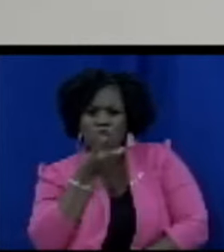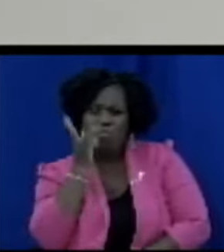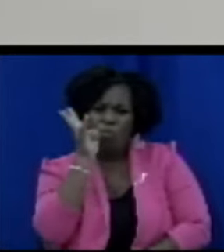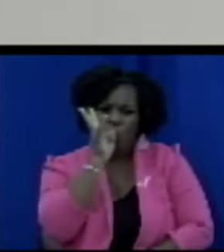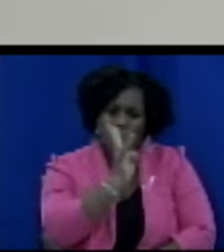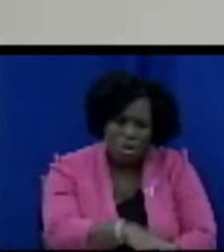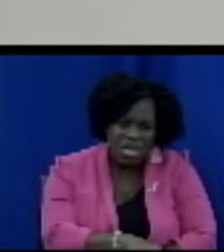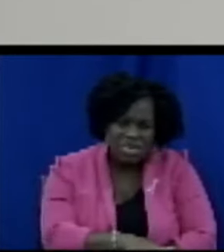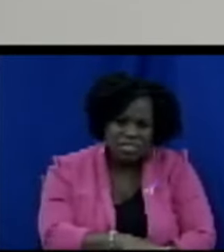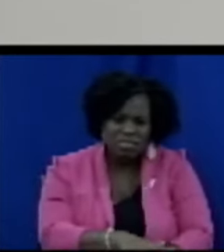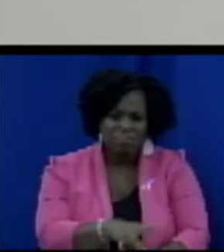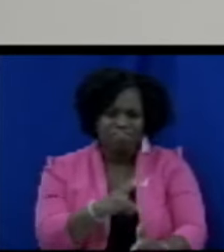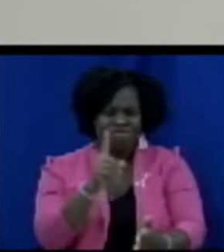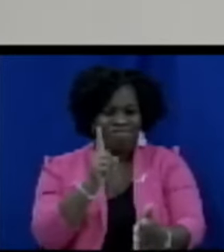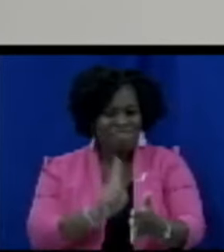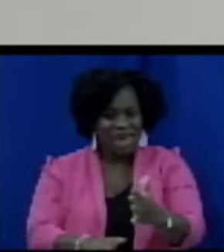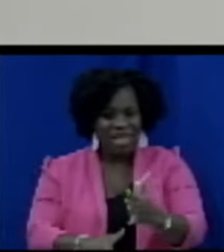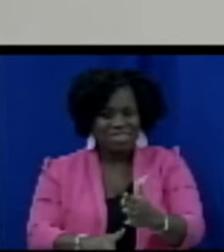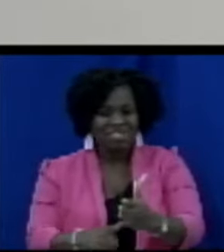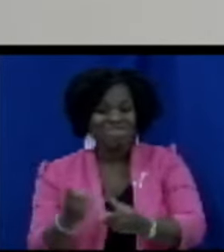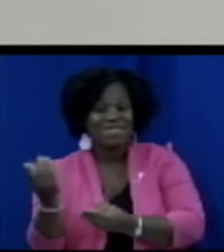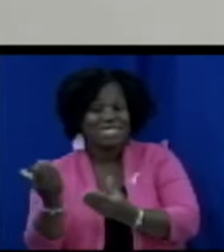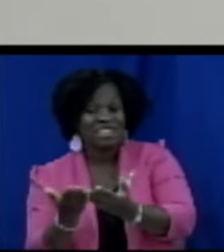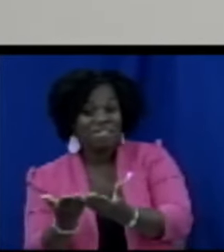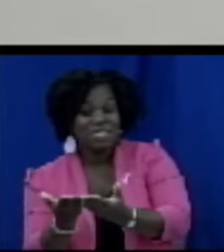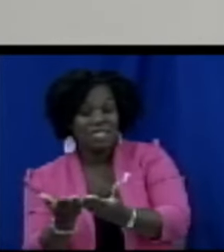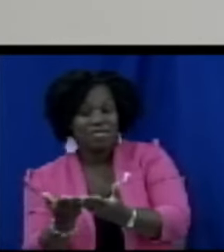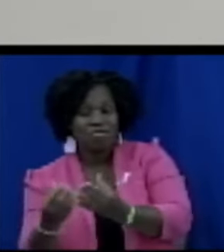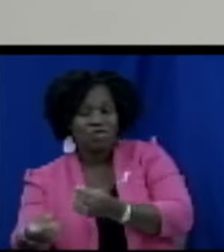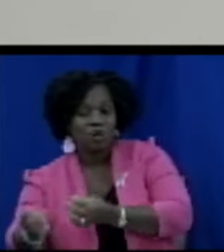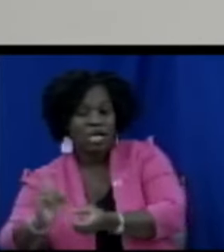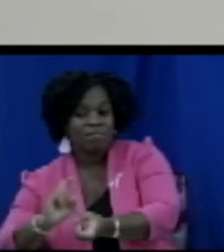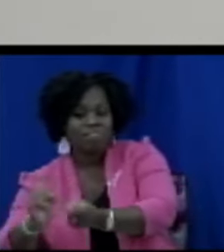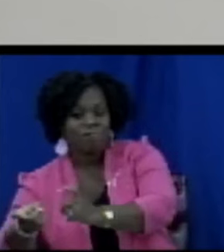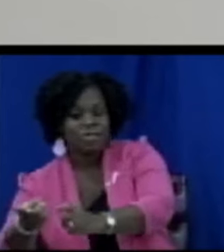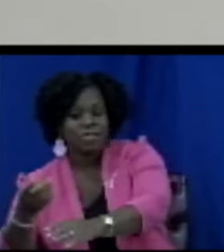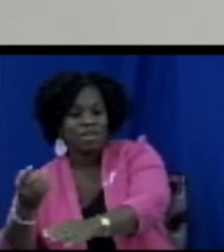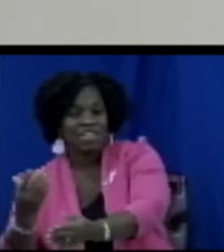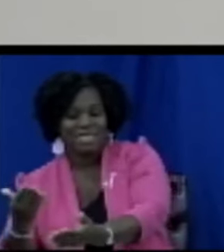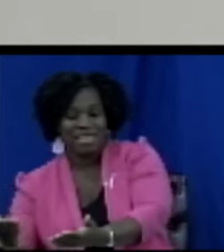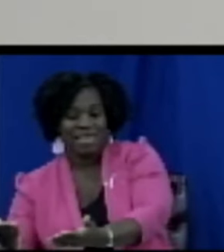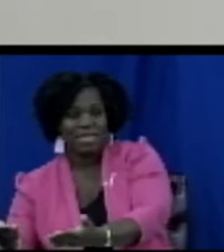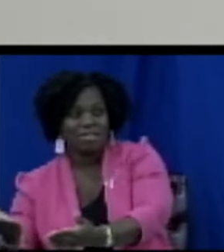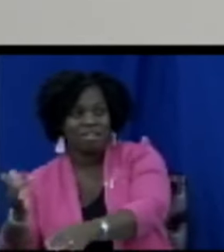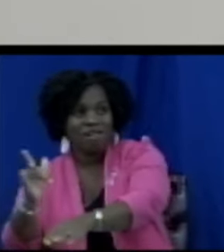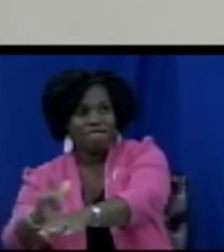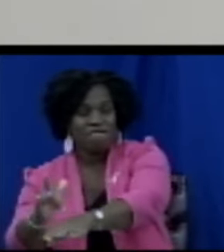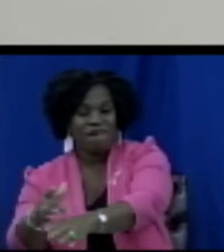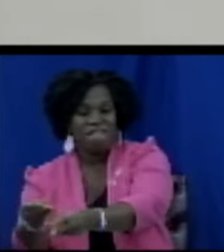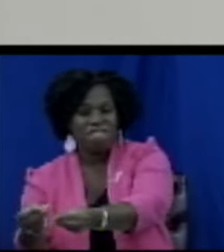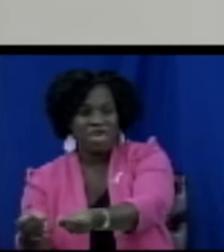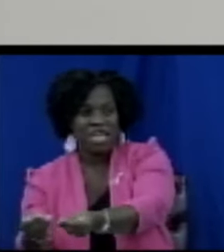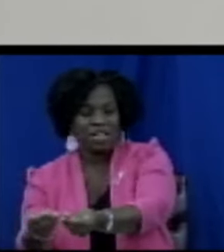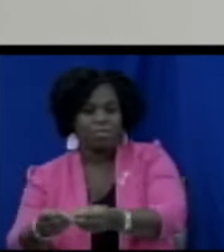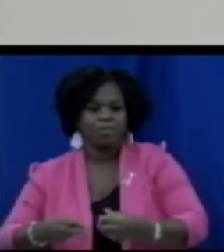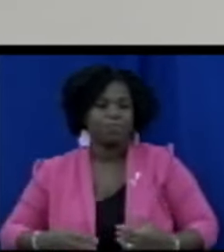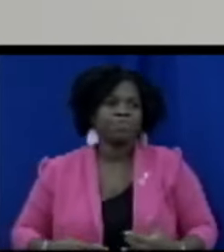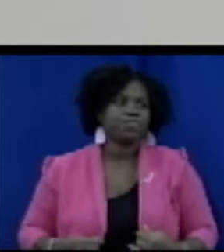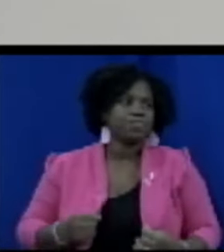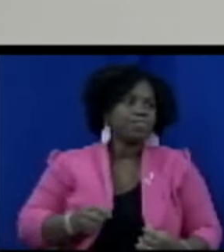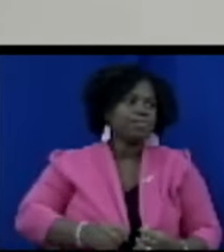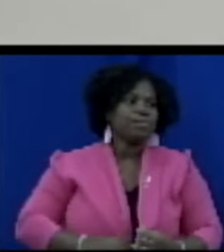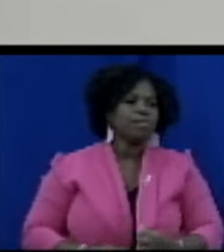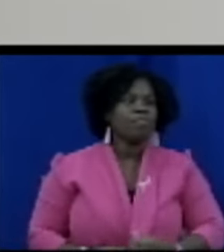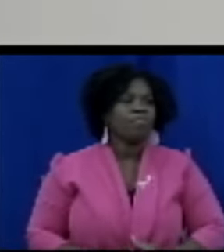service and the provision of the goods that persons are getting now madam speaker